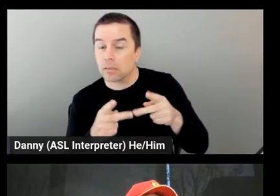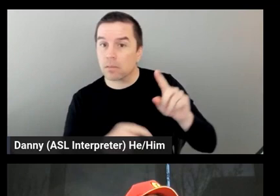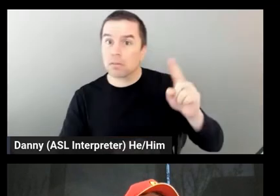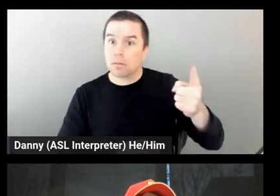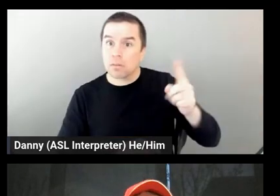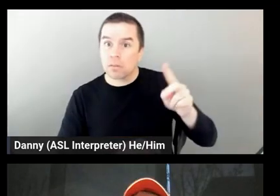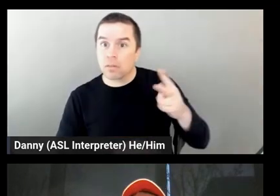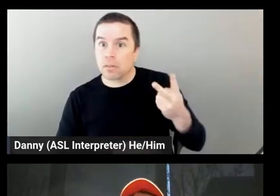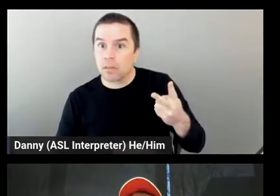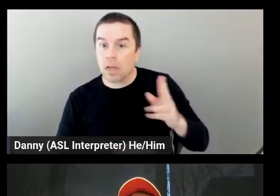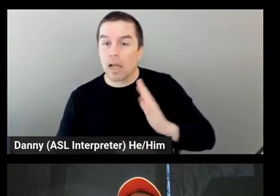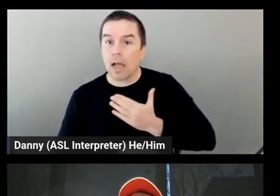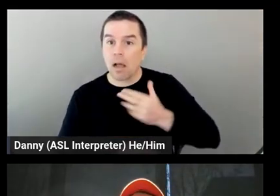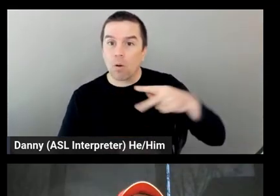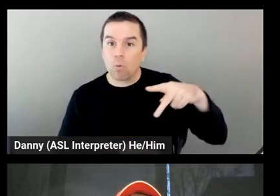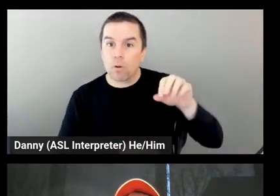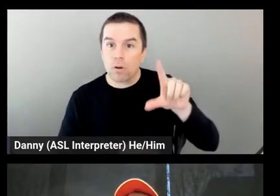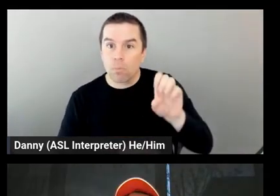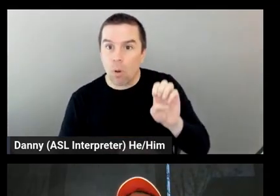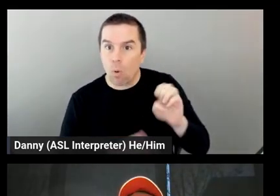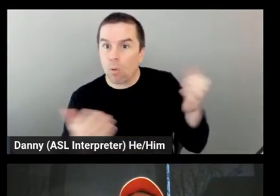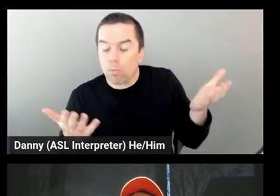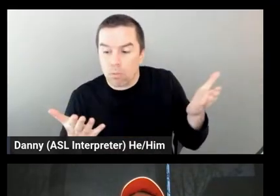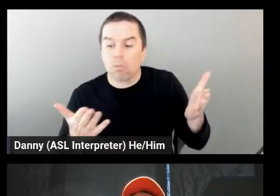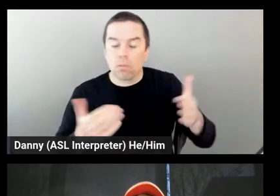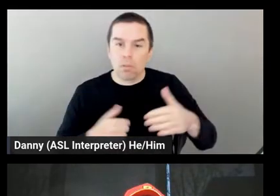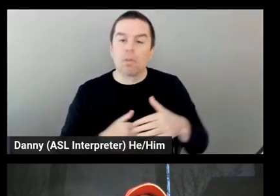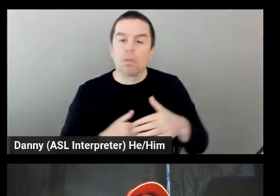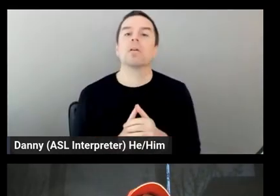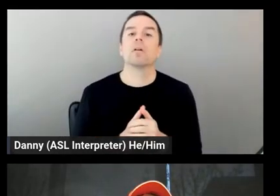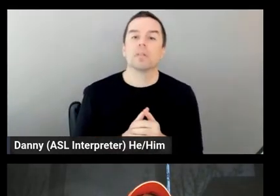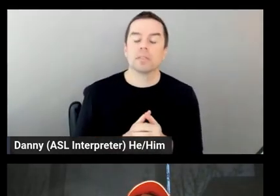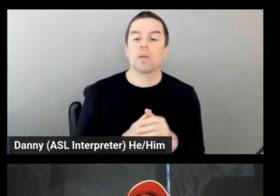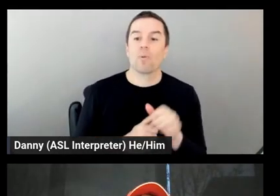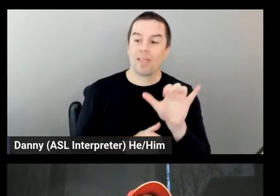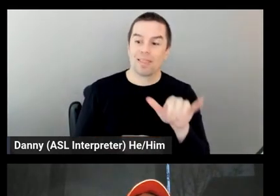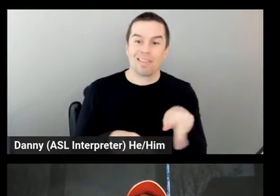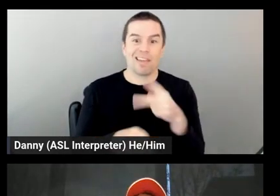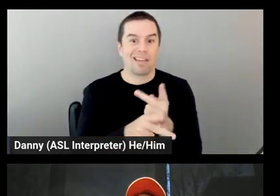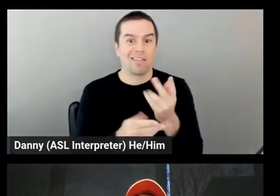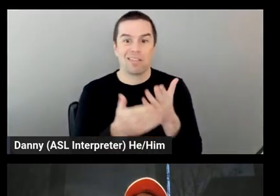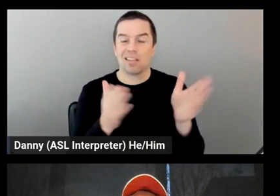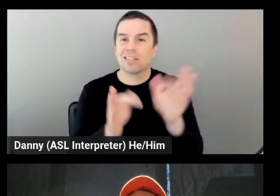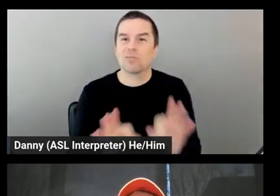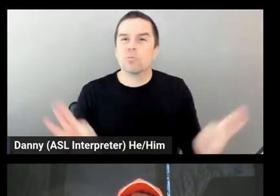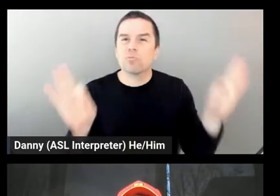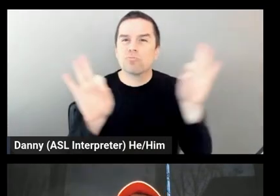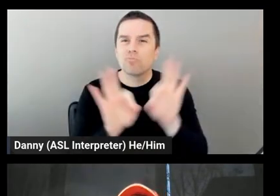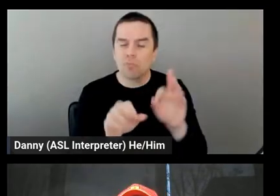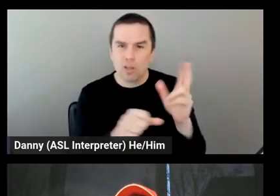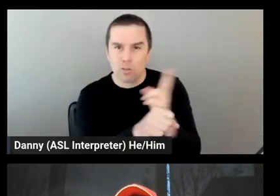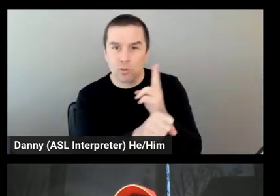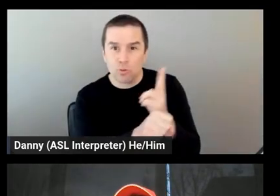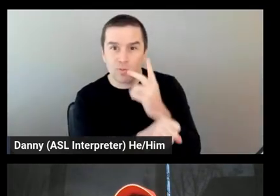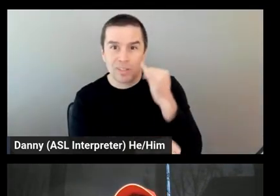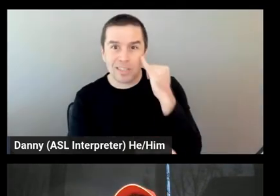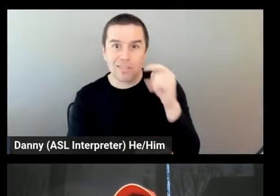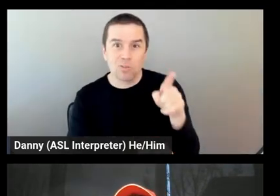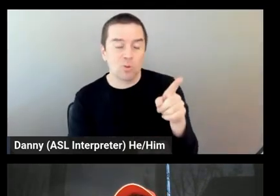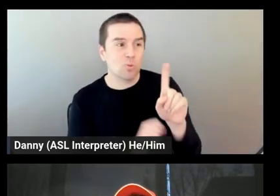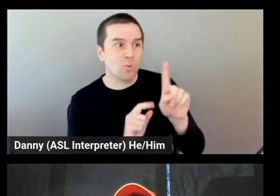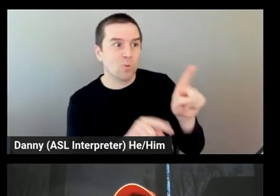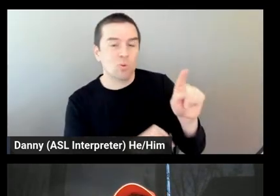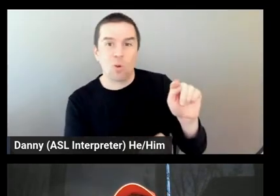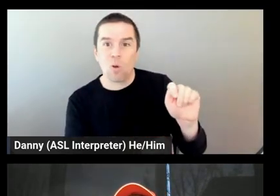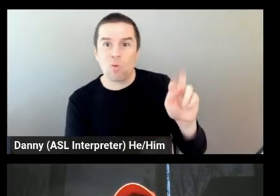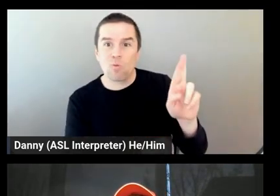strategy, things like that? I think it's super useful if you are on a racetrack and if you are a diehard fan. Yeah, I would